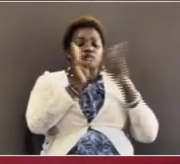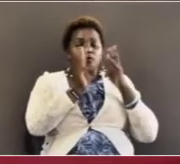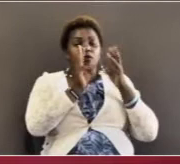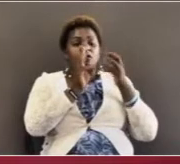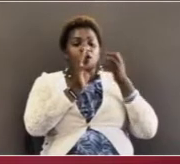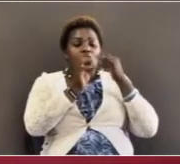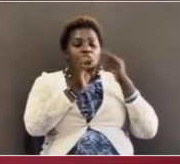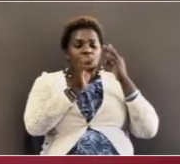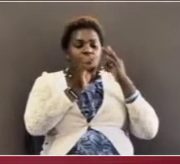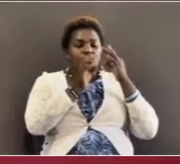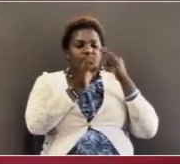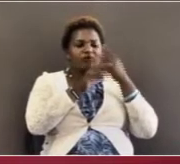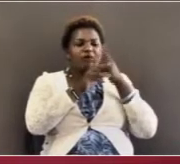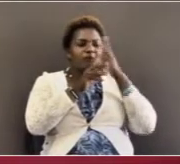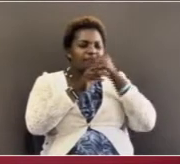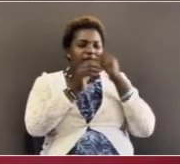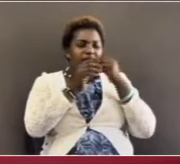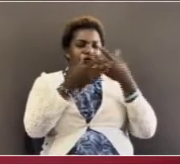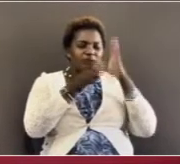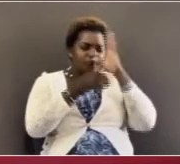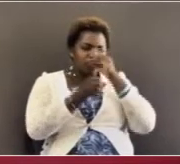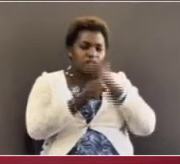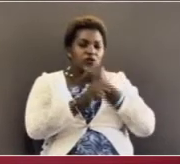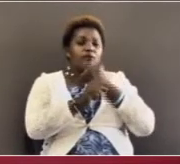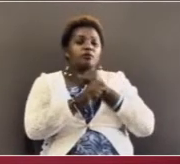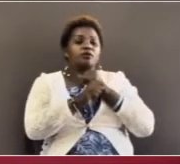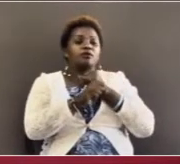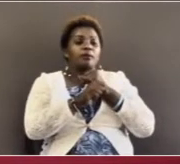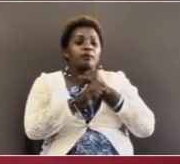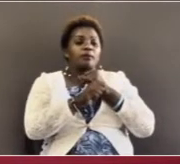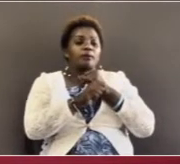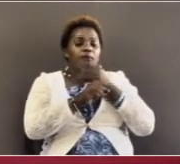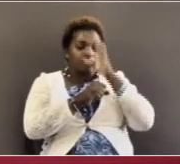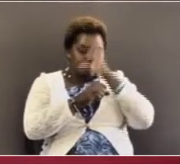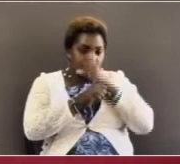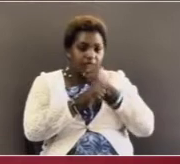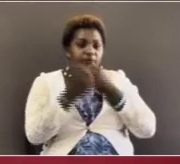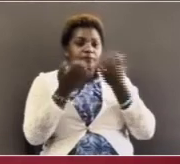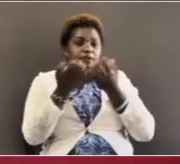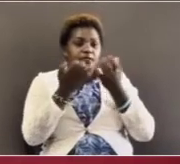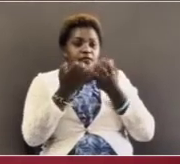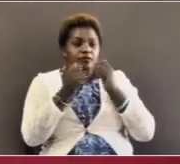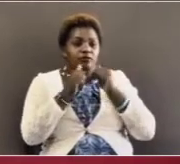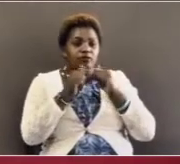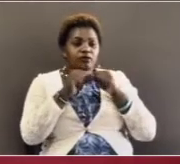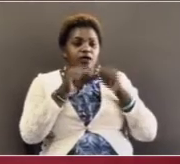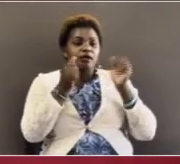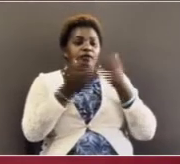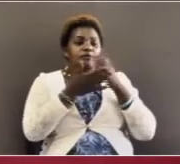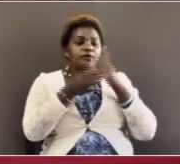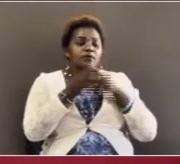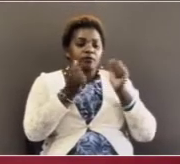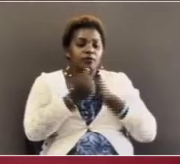of lack of money lack of jobs lack of businesses that go bad